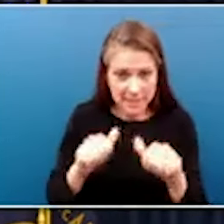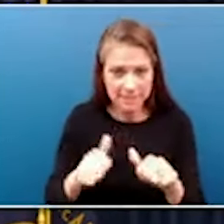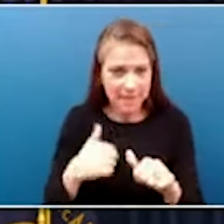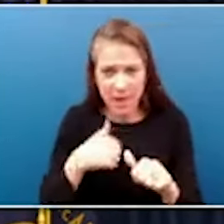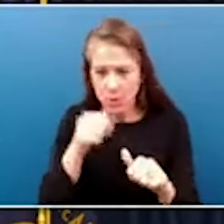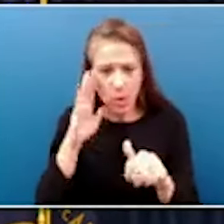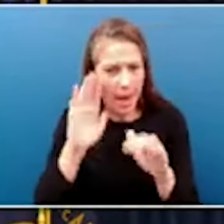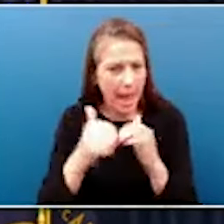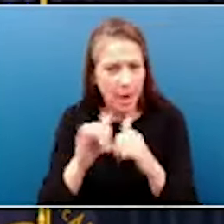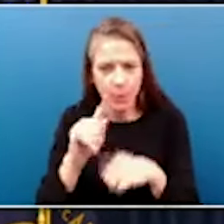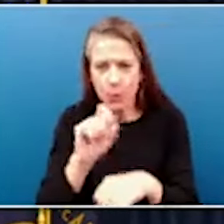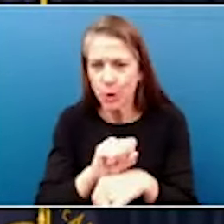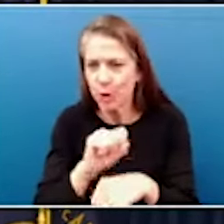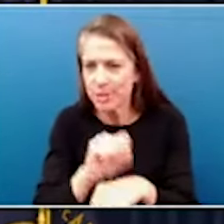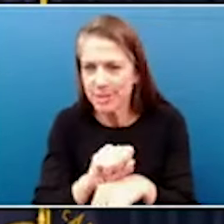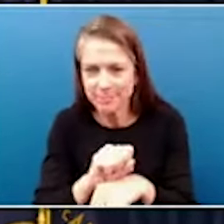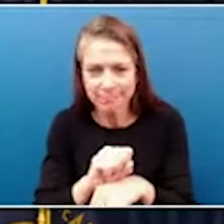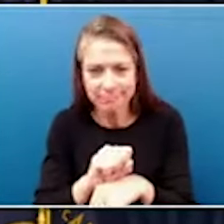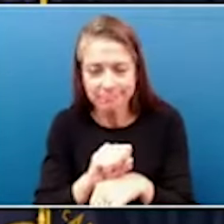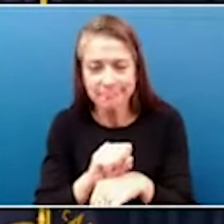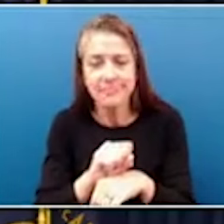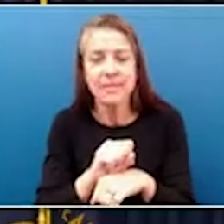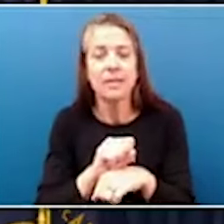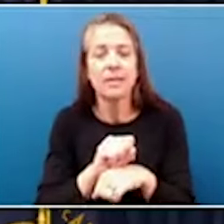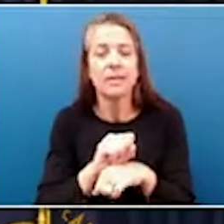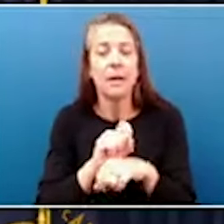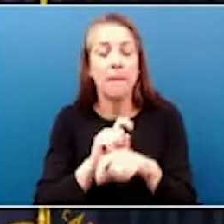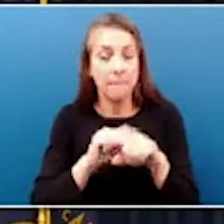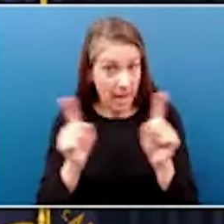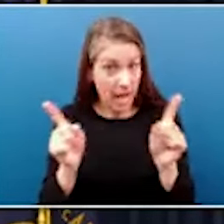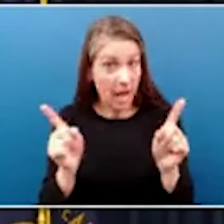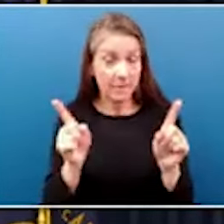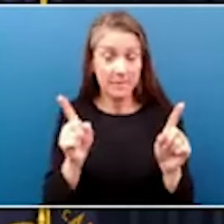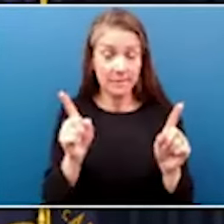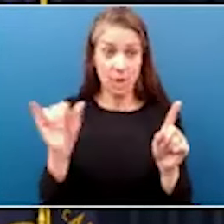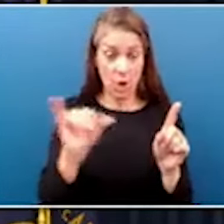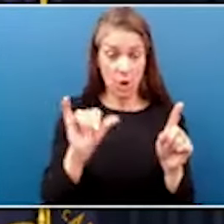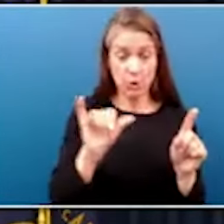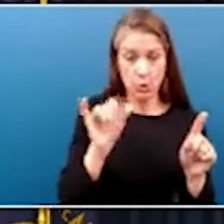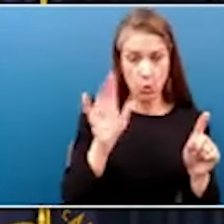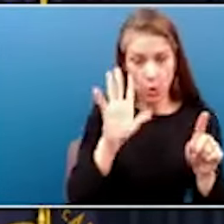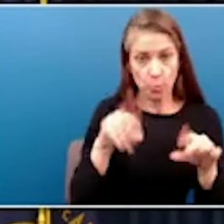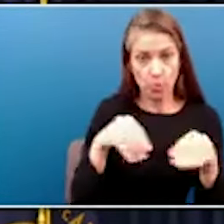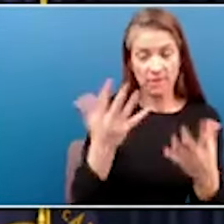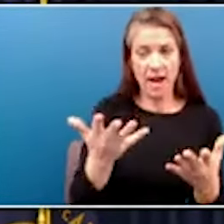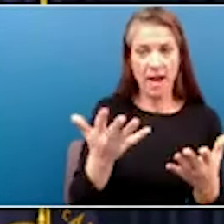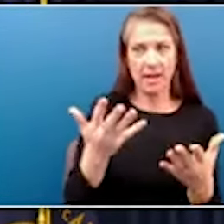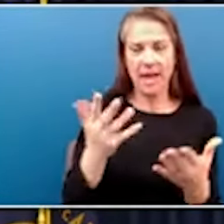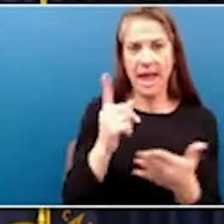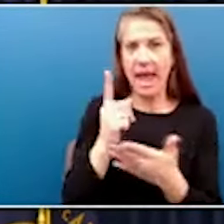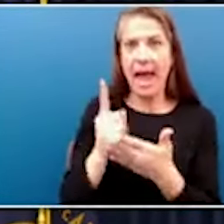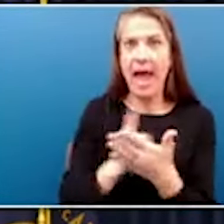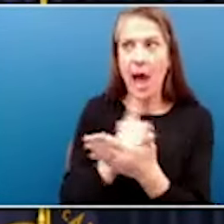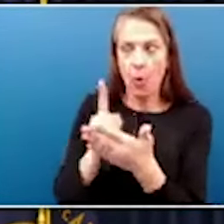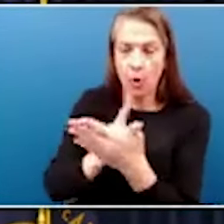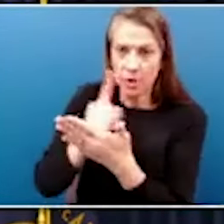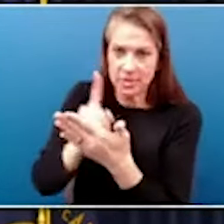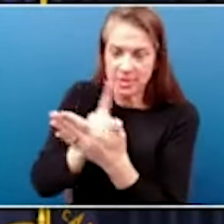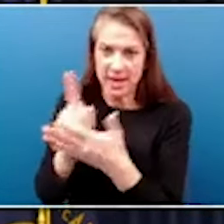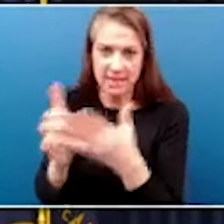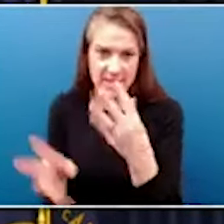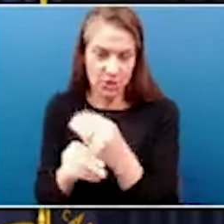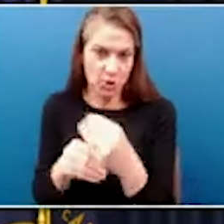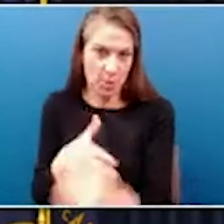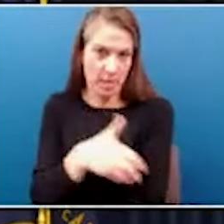scientifically, but it's also going to be able to provide hours of additional power at times when